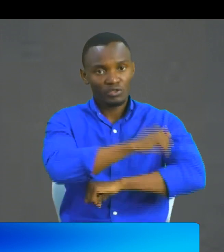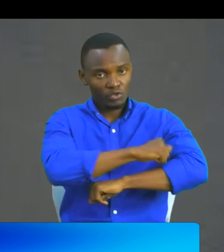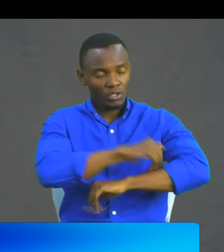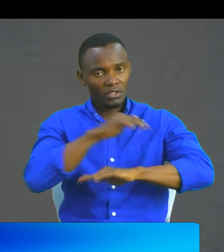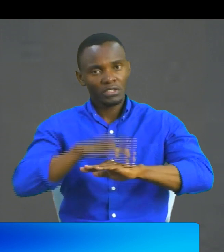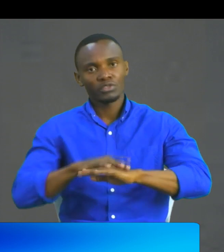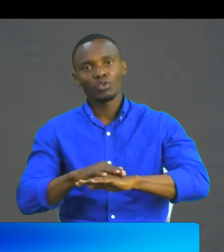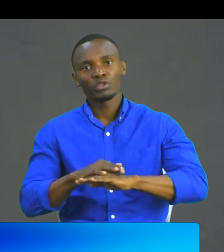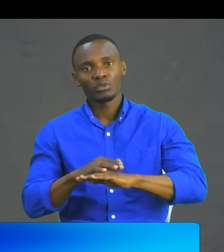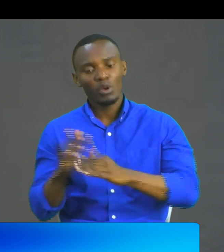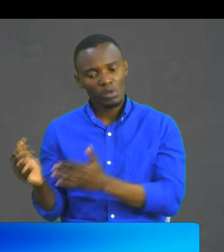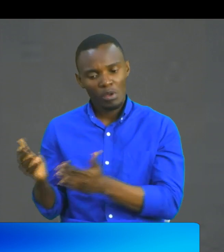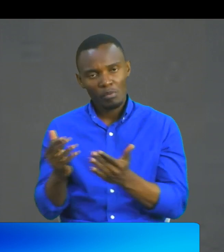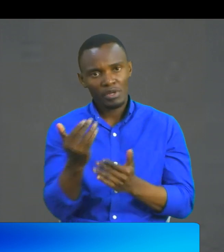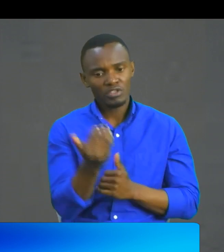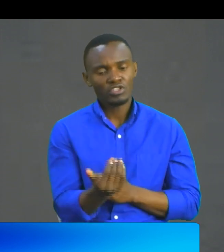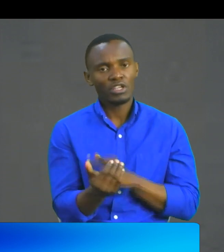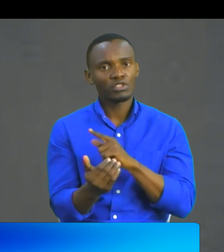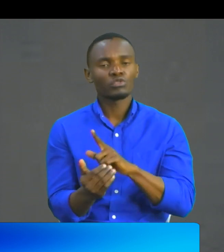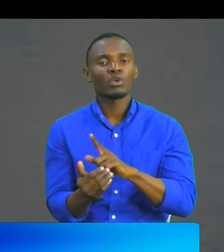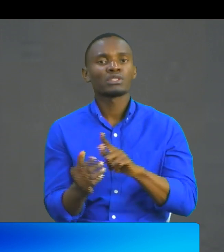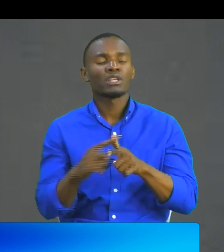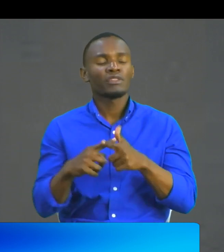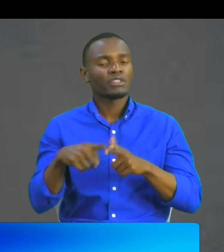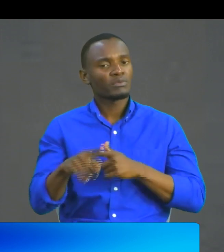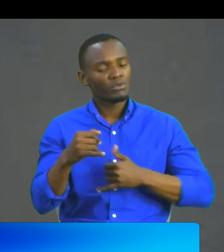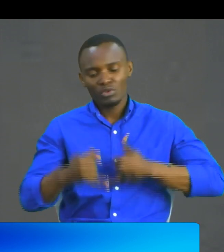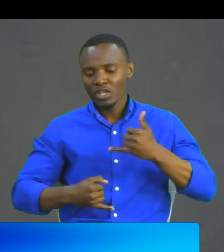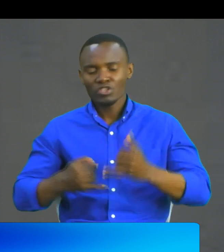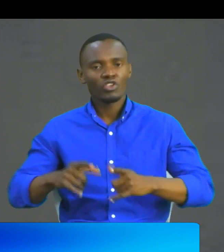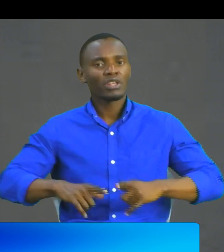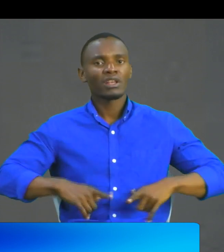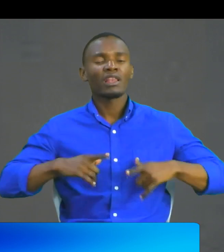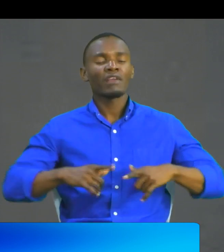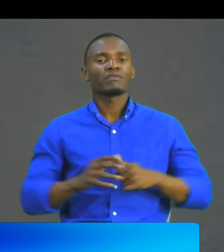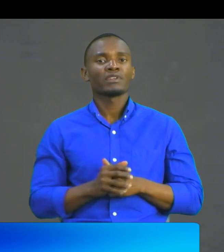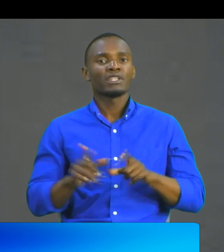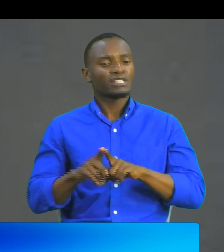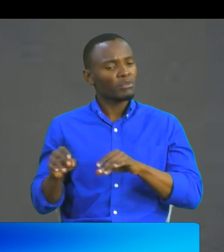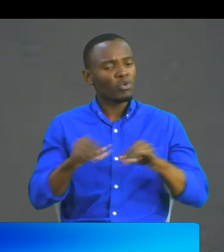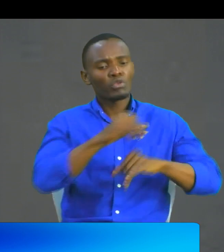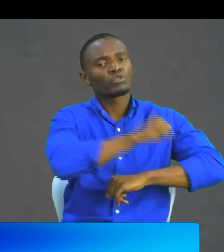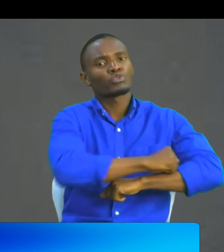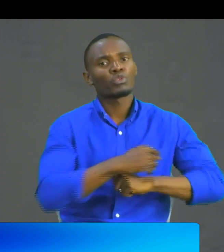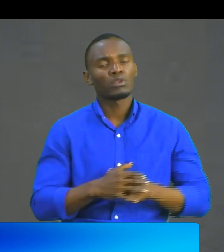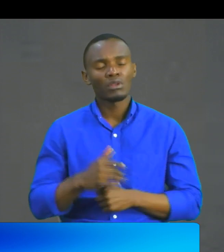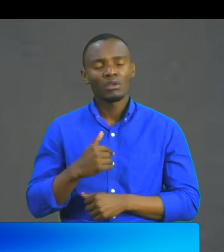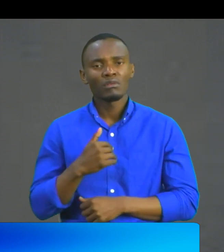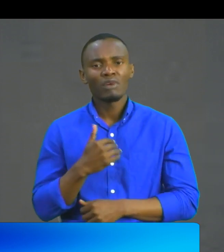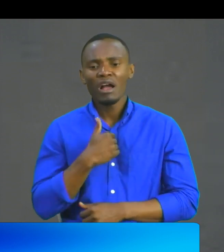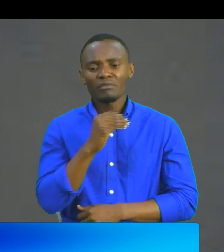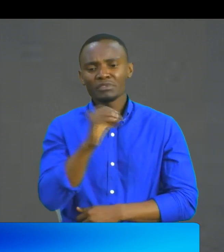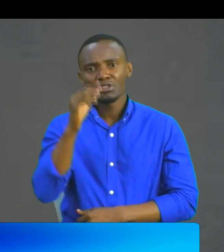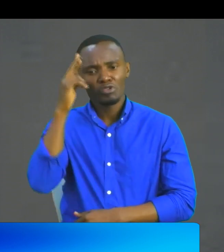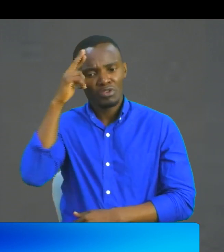You need to bring your child out. They need to enjoy life. They need to be taken to school like any other. So I don't see the reason why you should keep your child